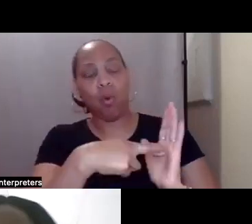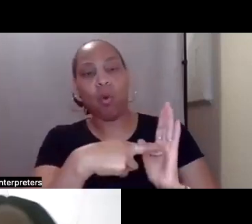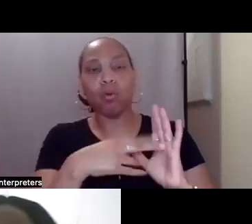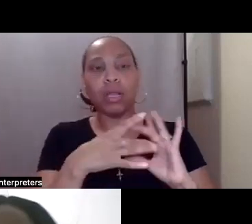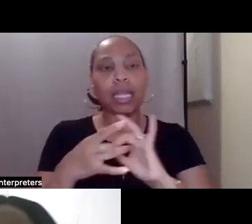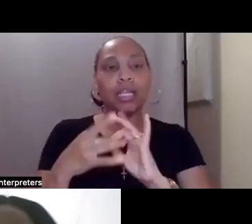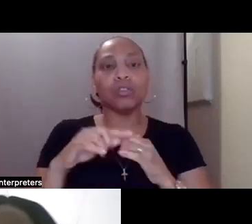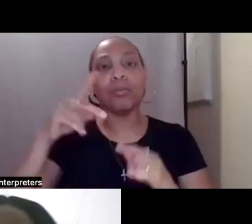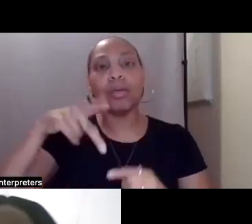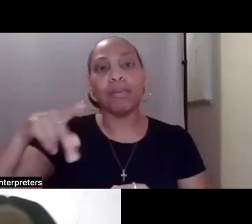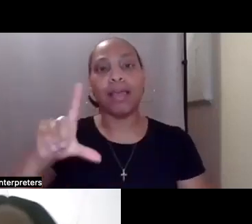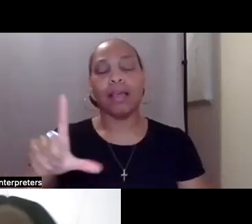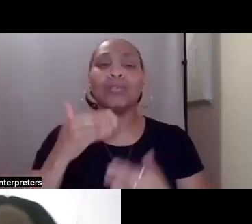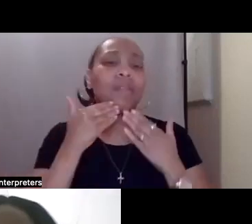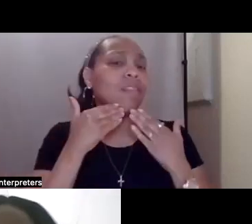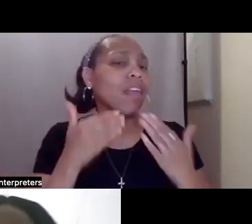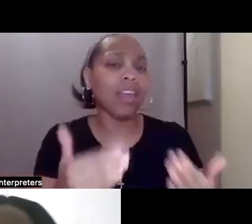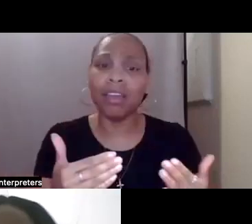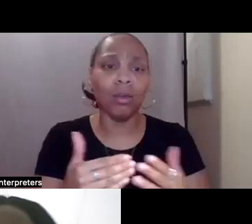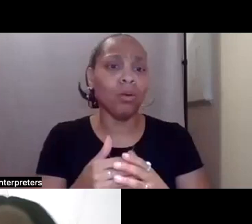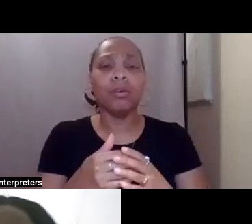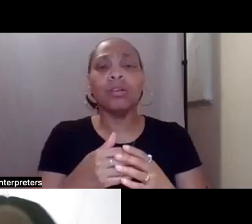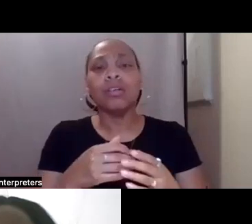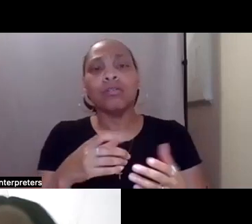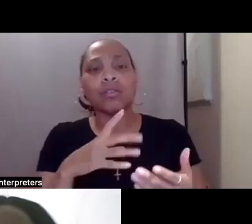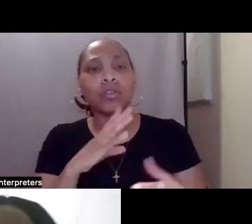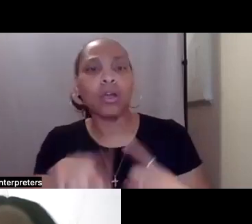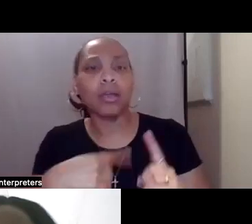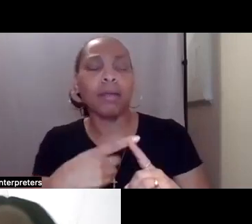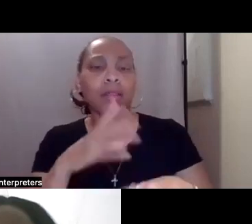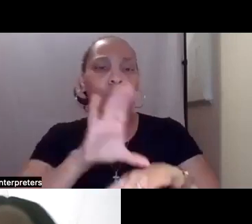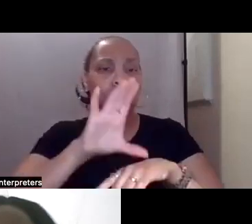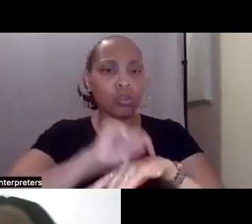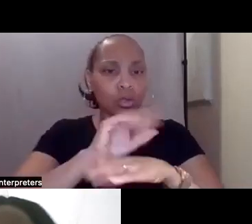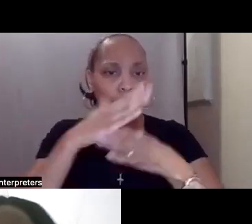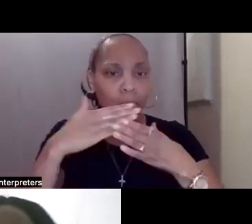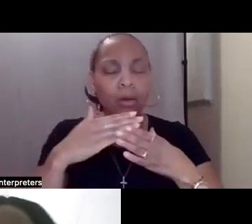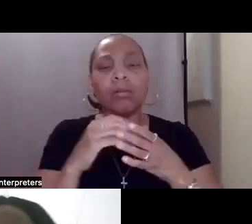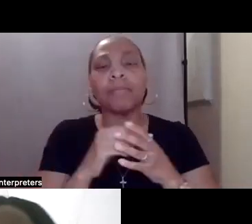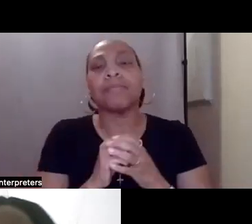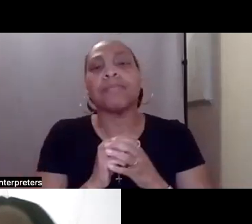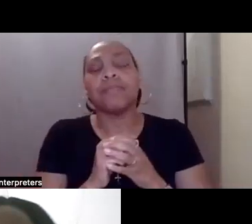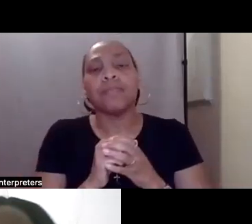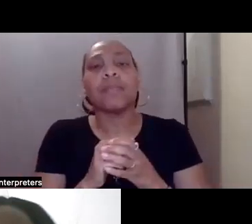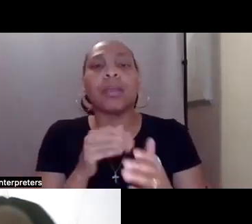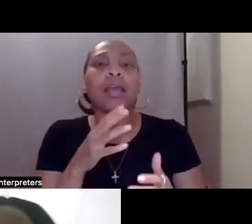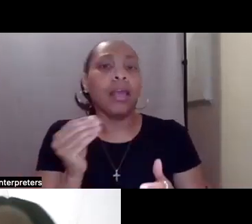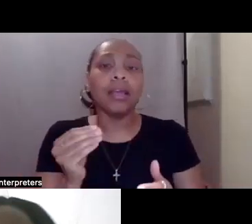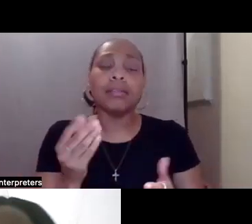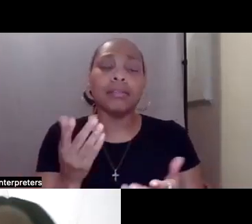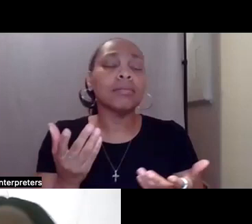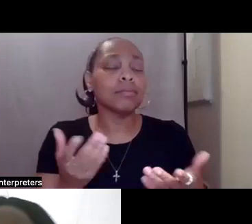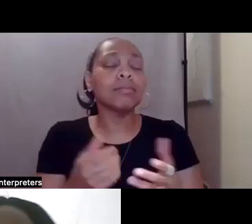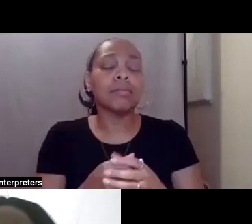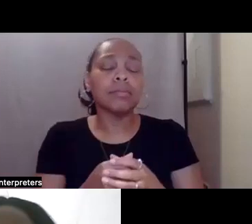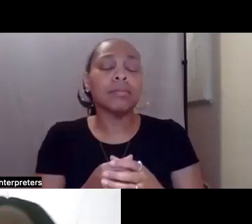So thank you for having the consulting aspect. Um, and you're right. We're, you know,